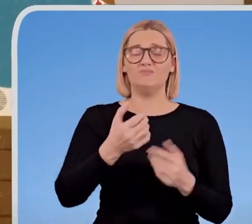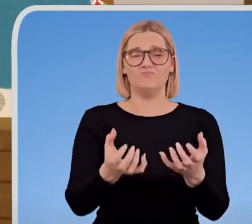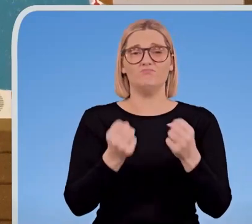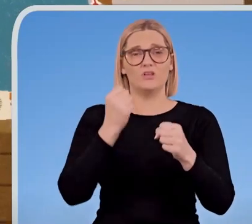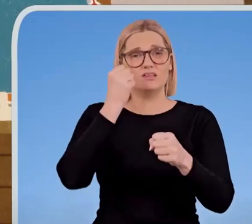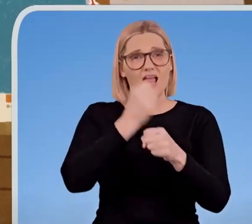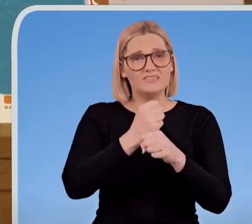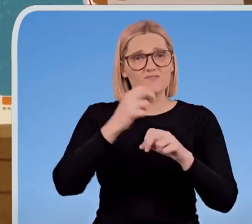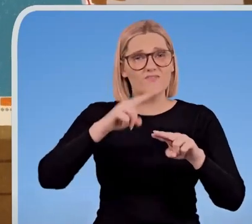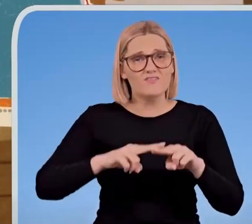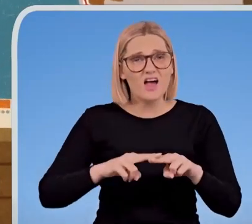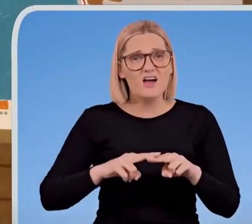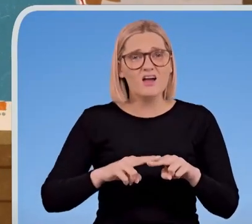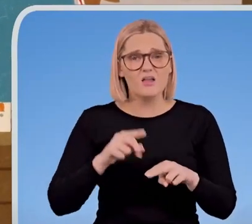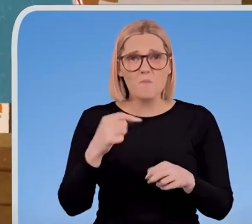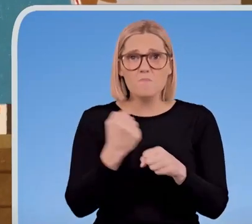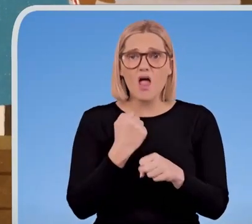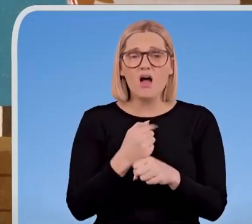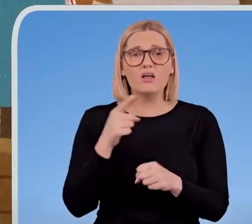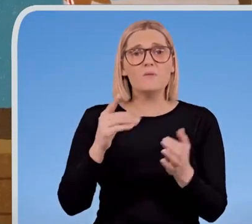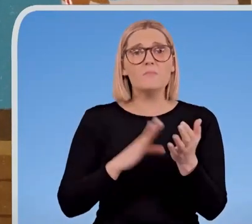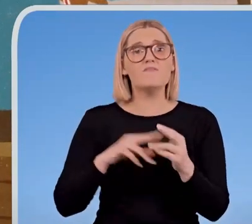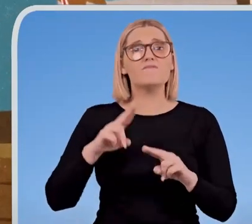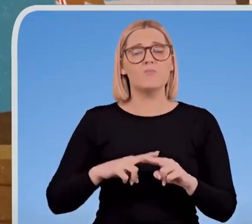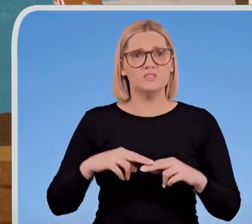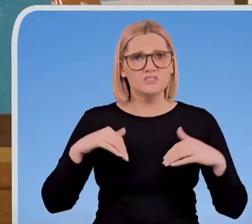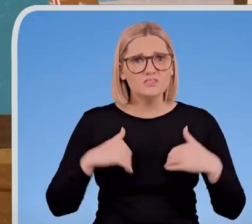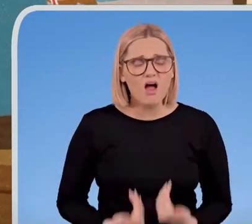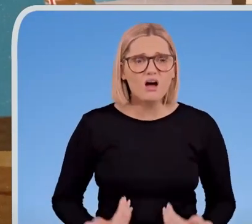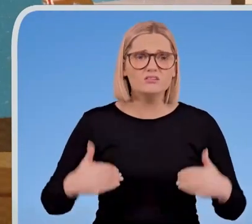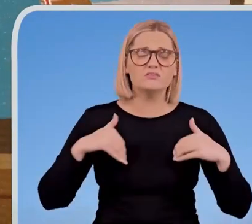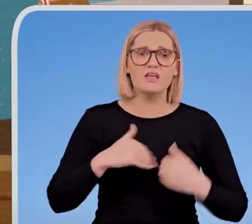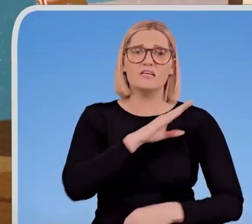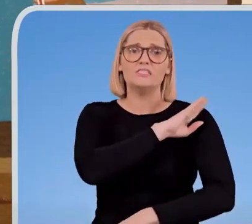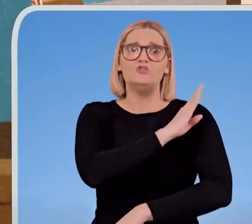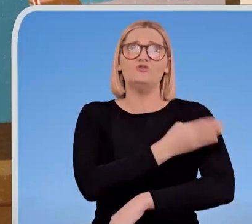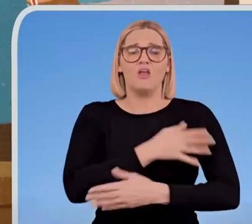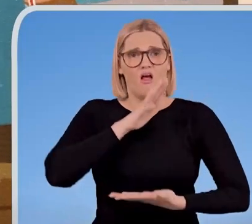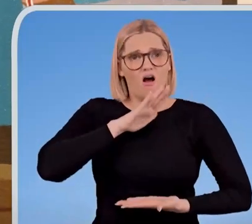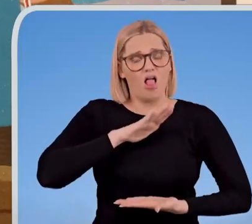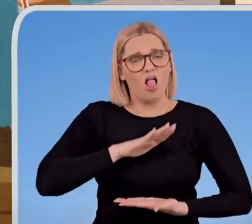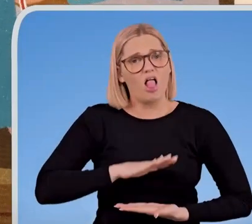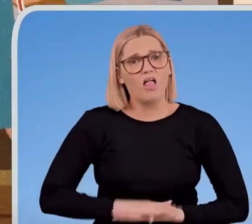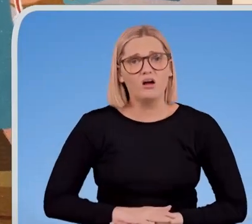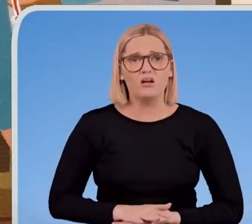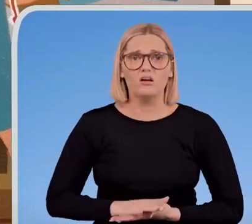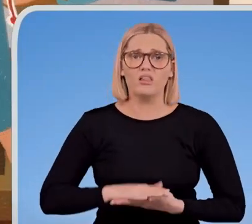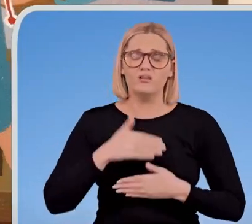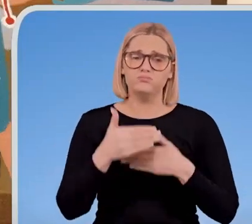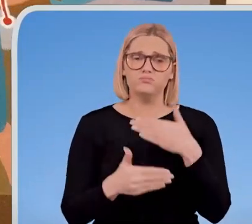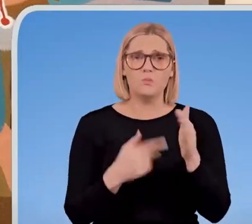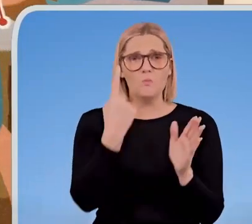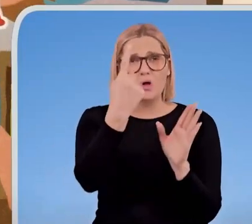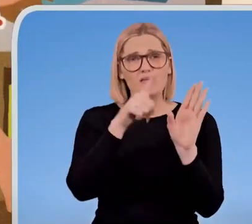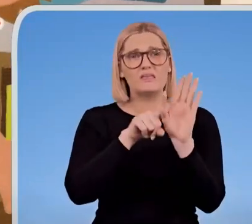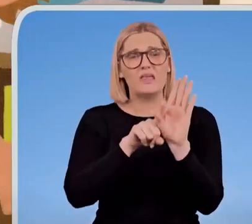It made him feel tired and he had no energy. It took him nearly a year to recover. By the time he was ready to play rugby